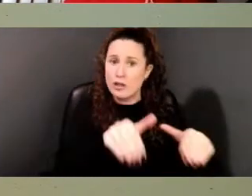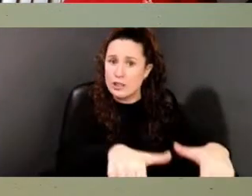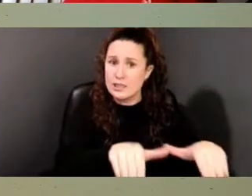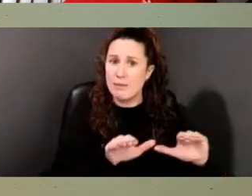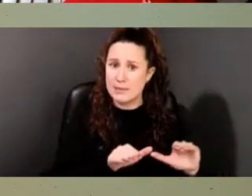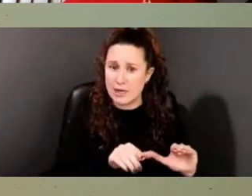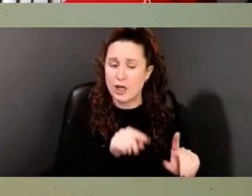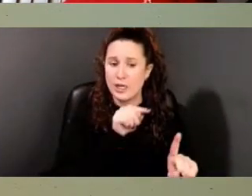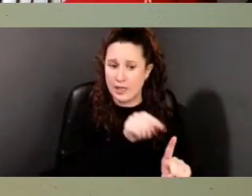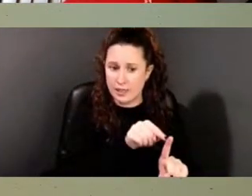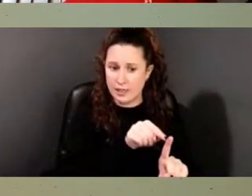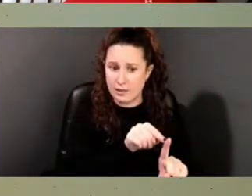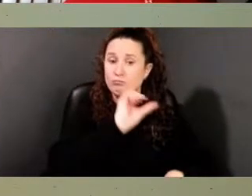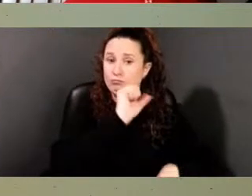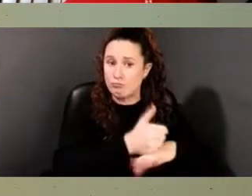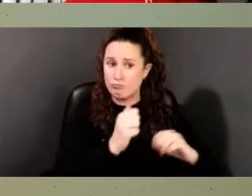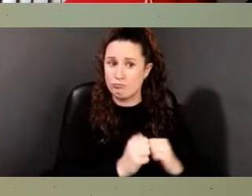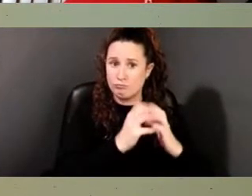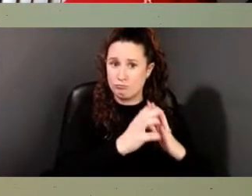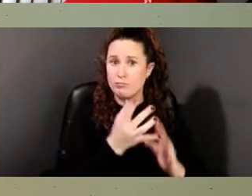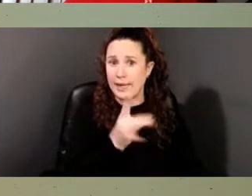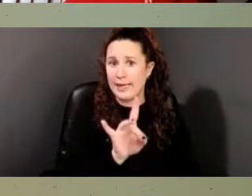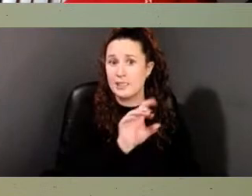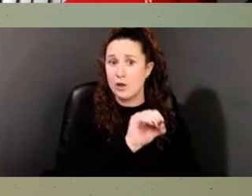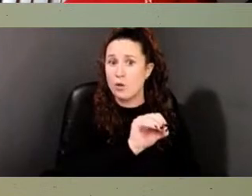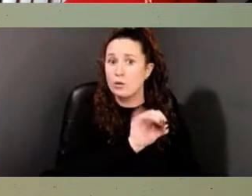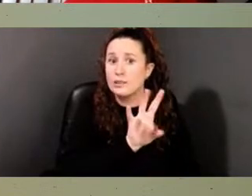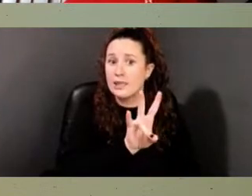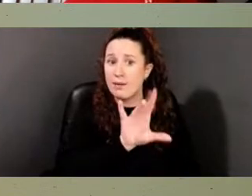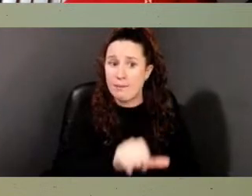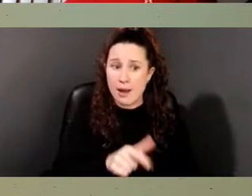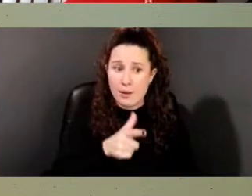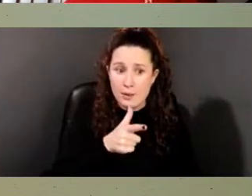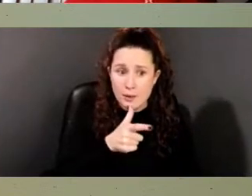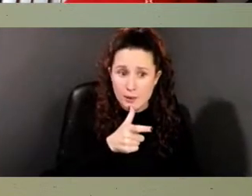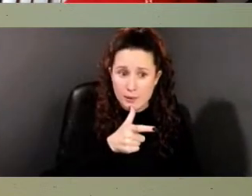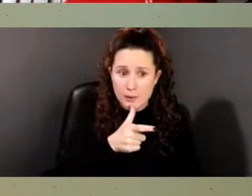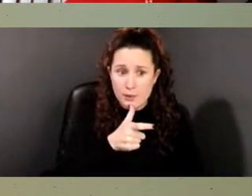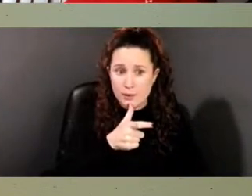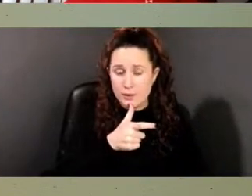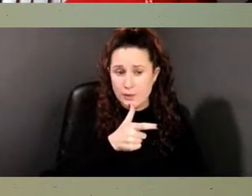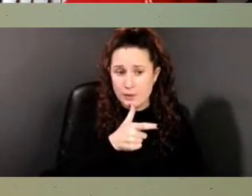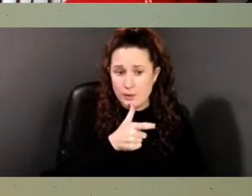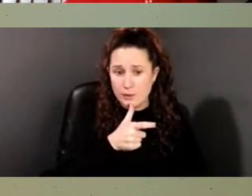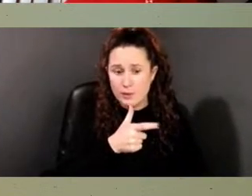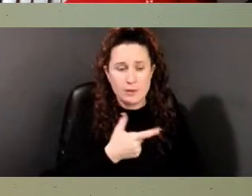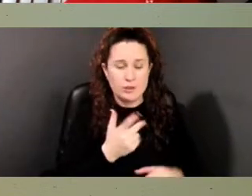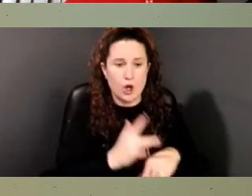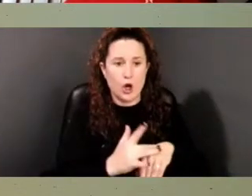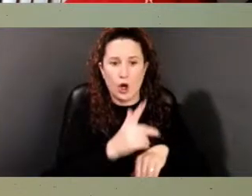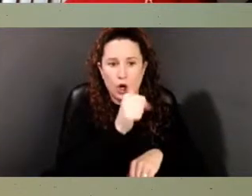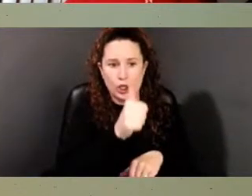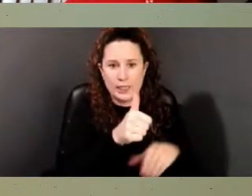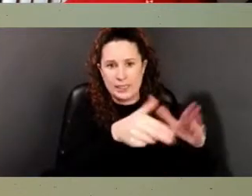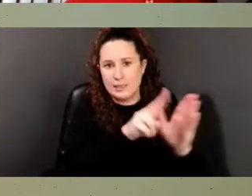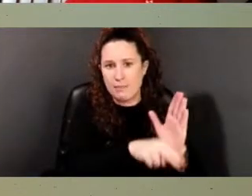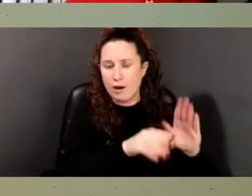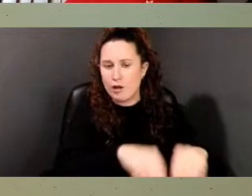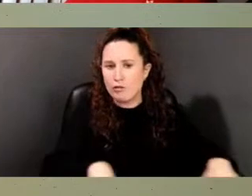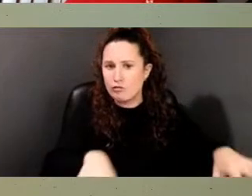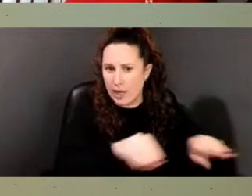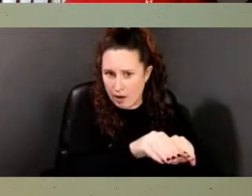founded in 1807 by the earliest burial ground, founded by folks who founded